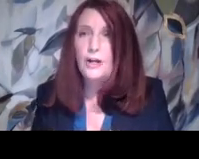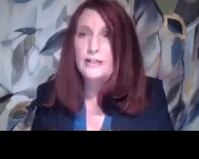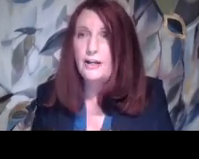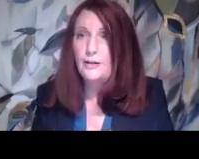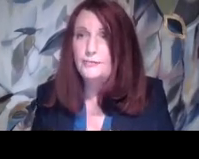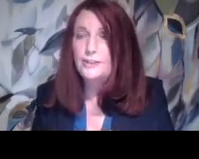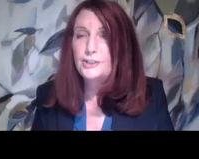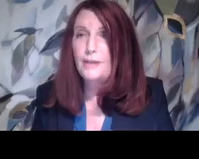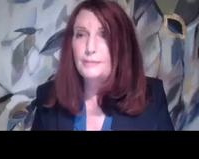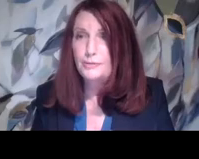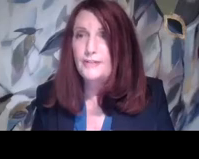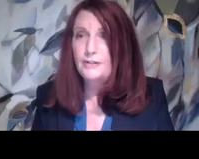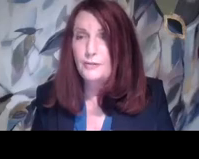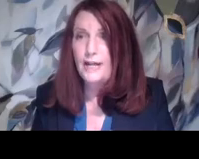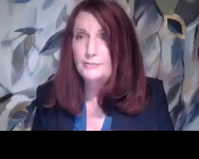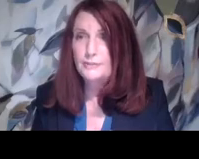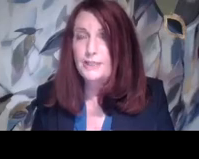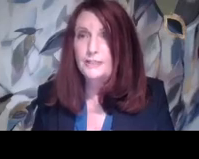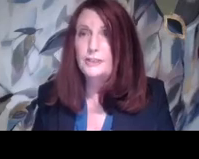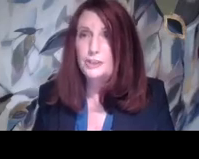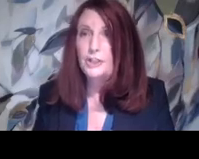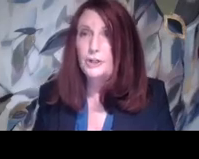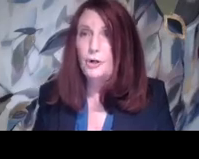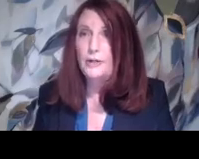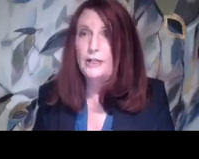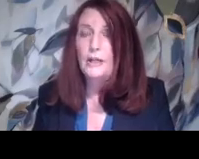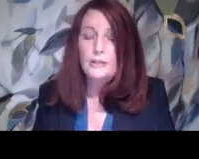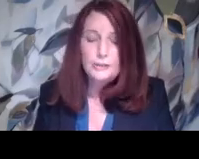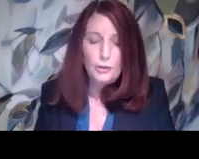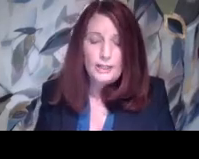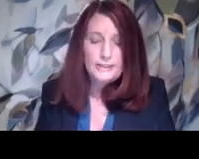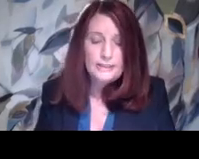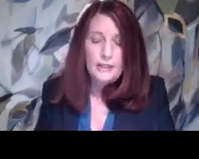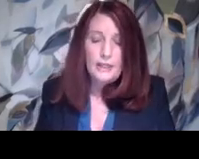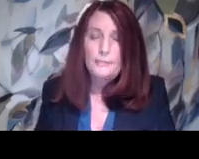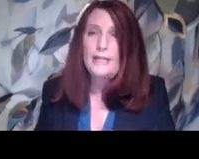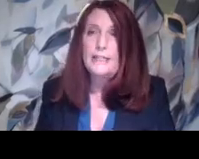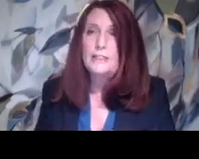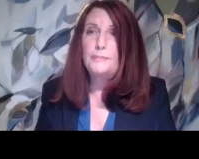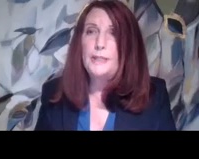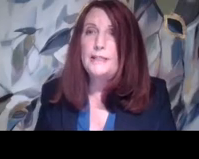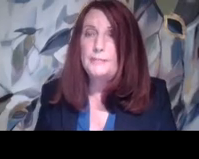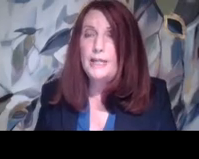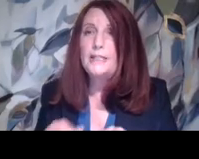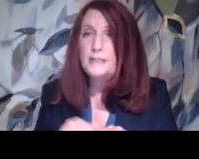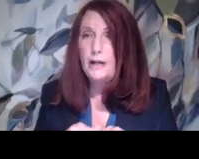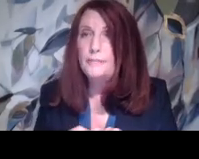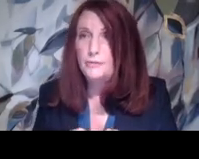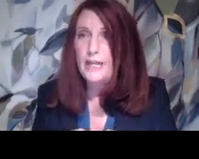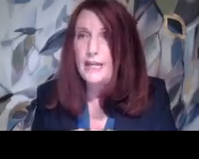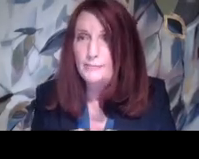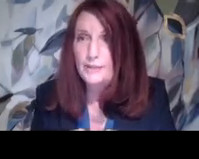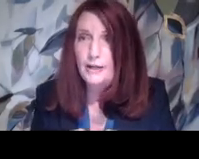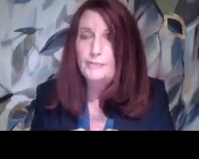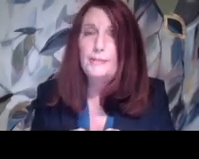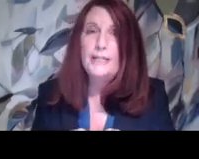it's not enough to stop and prevent harassment because it's still occurring. So it's, it may need to be, they may need to up